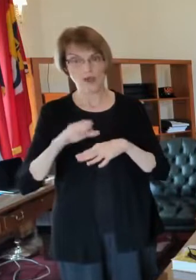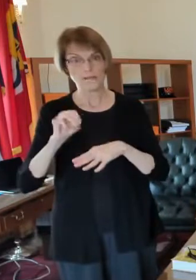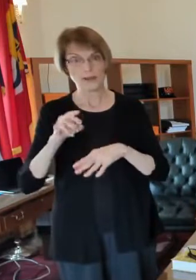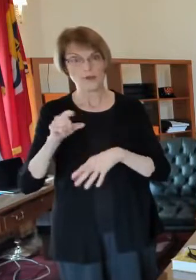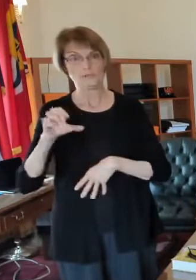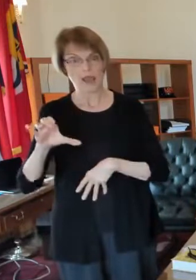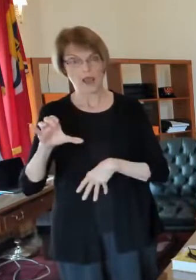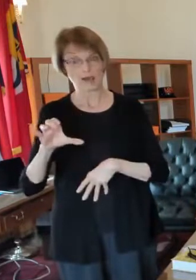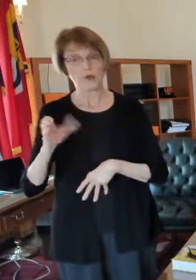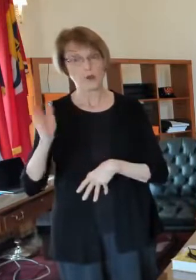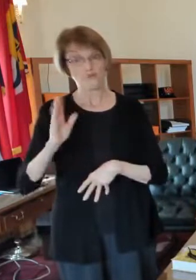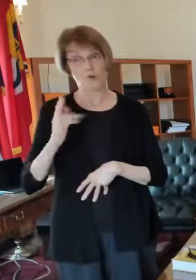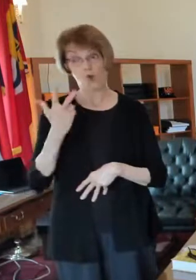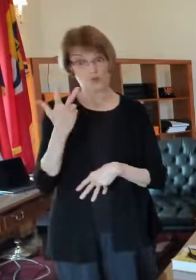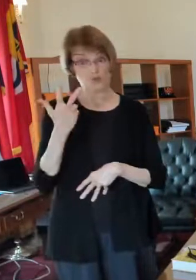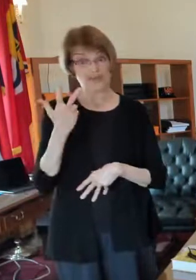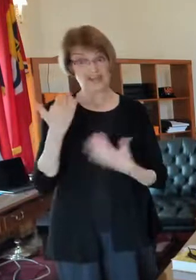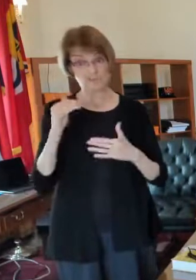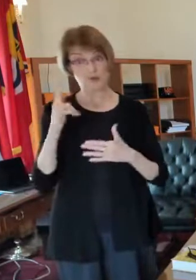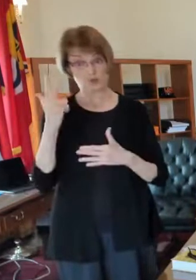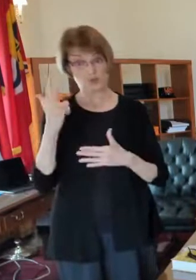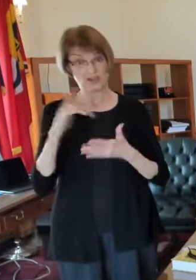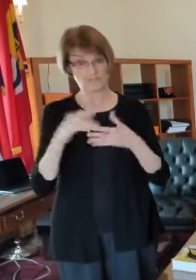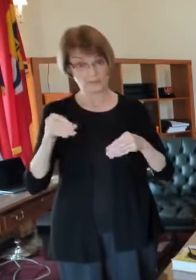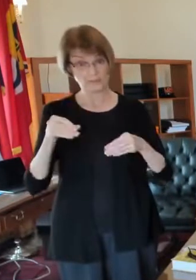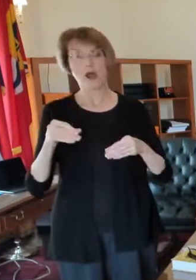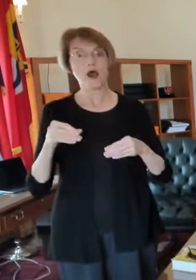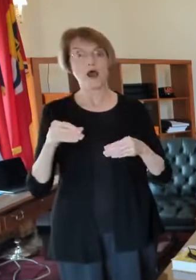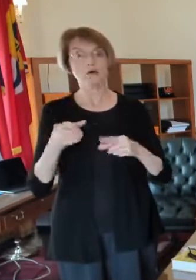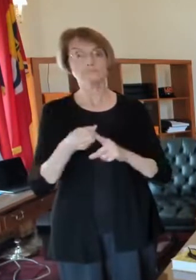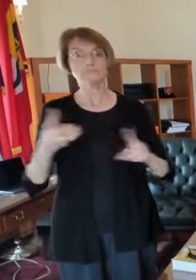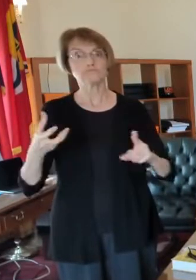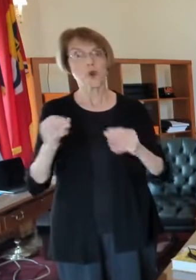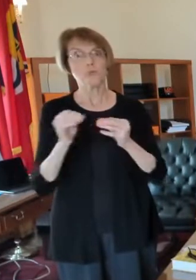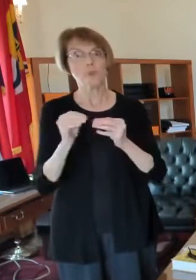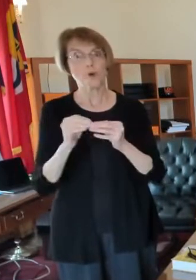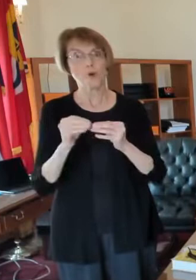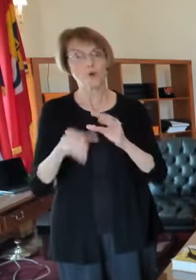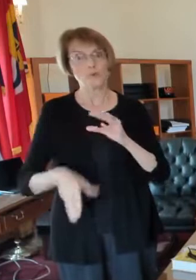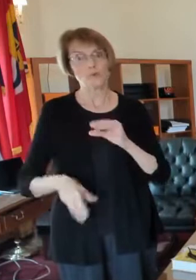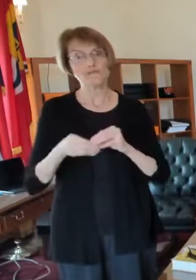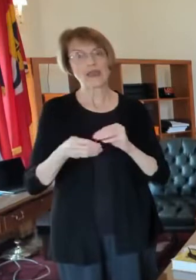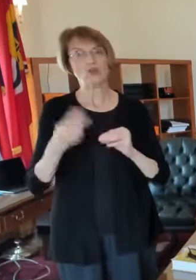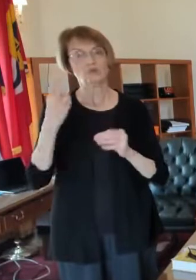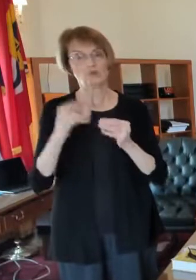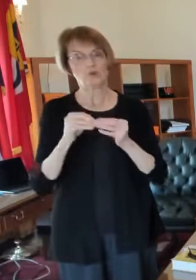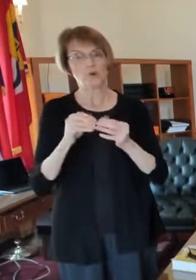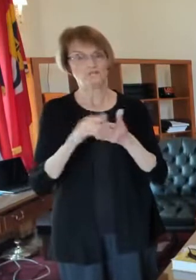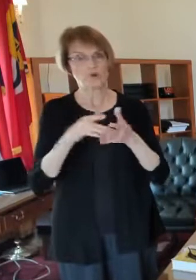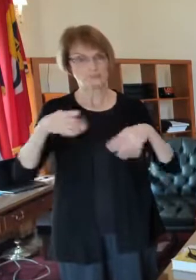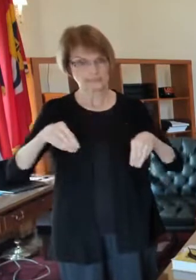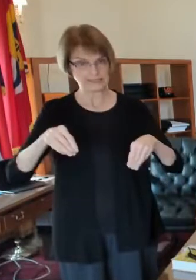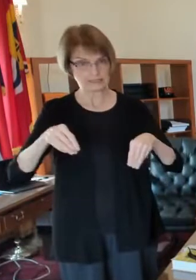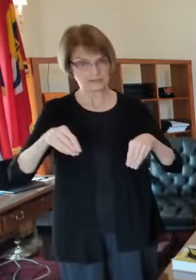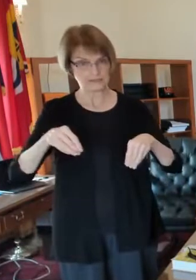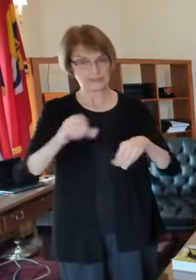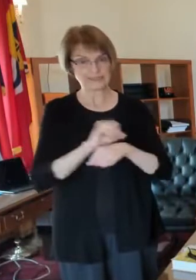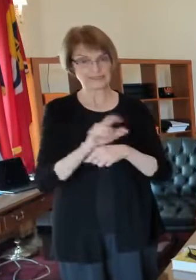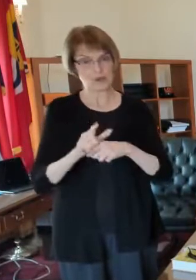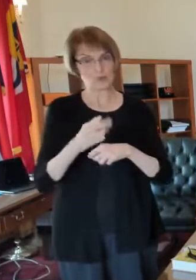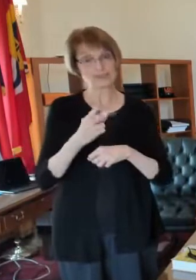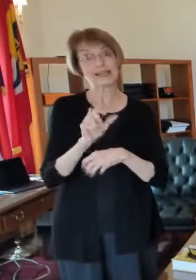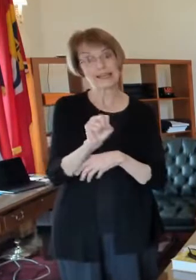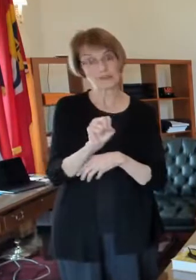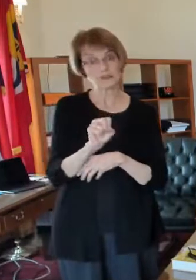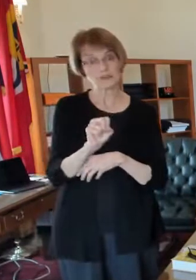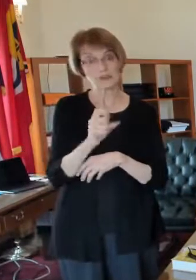pharmacies now uh that has been expanded to where we've added uh two additional pharmacies st louis hills and